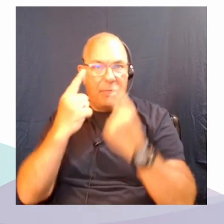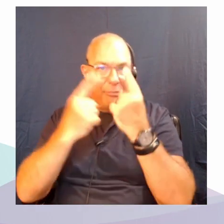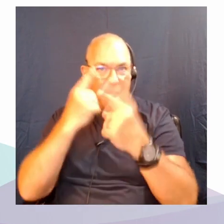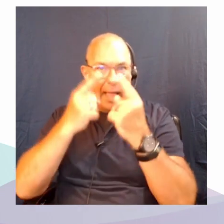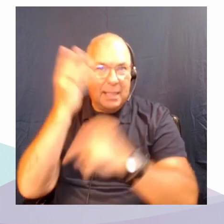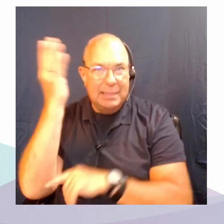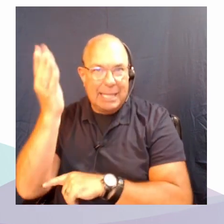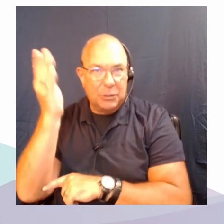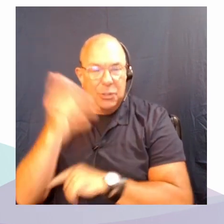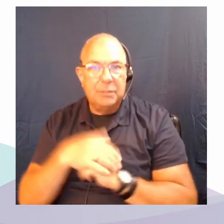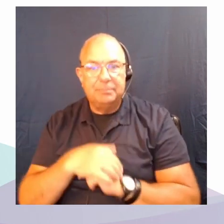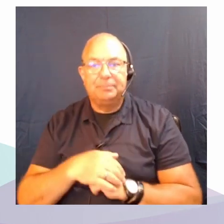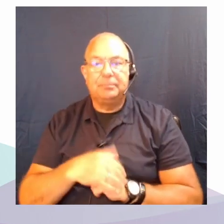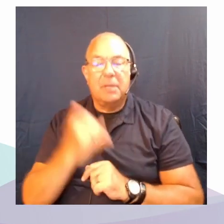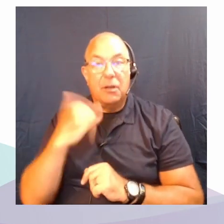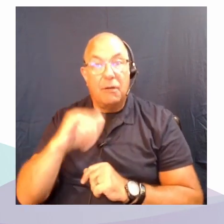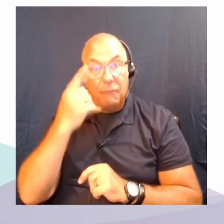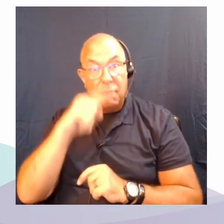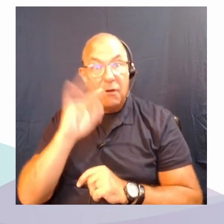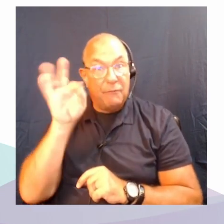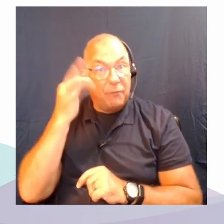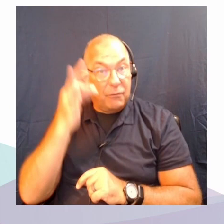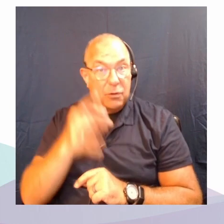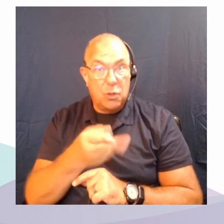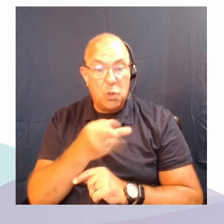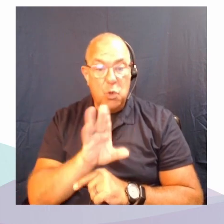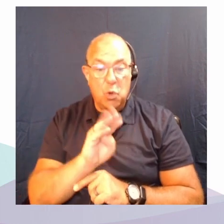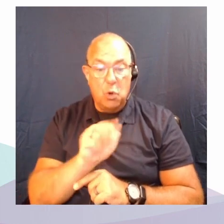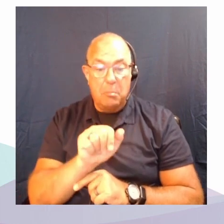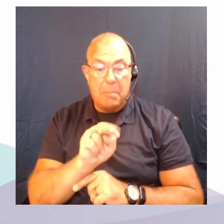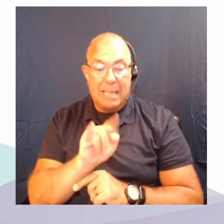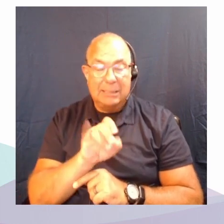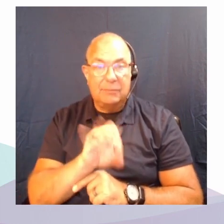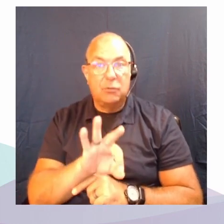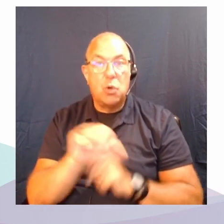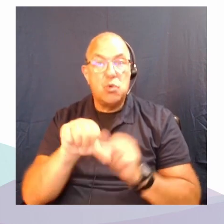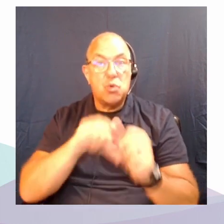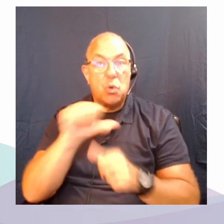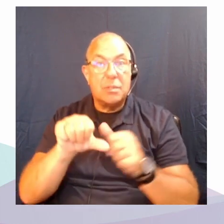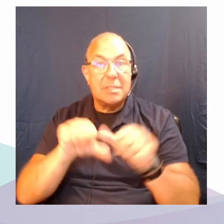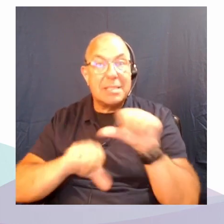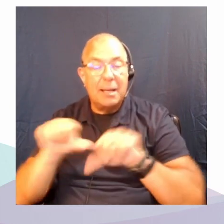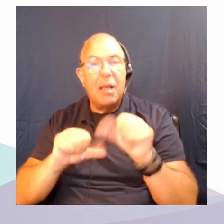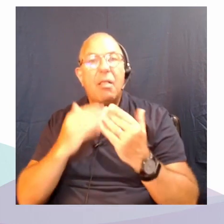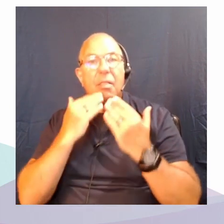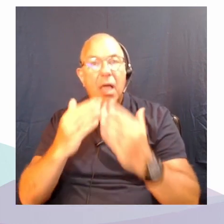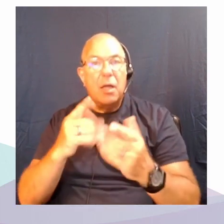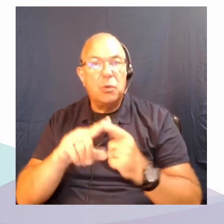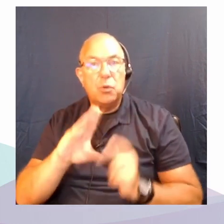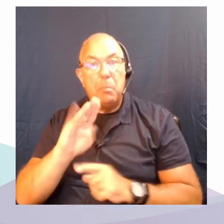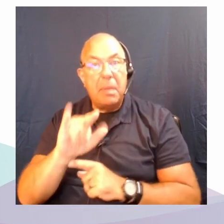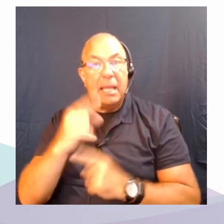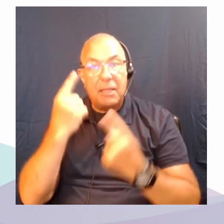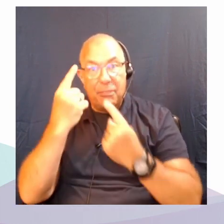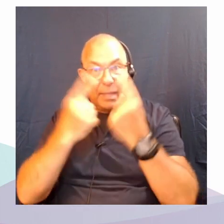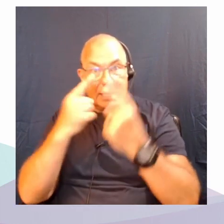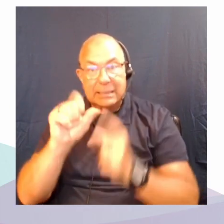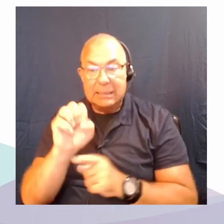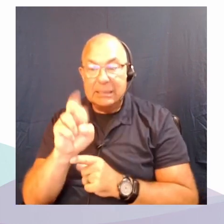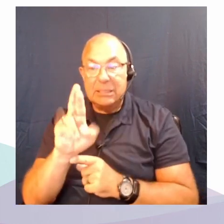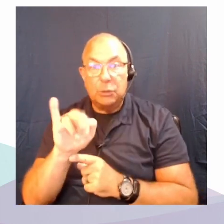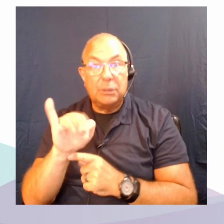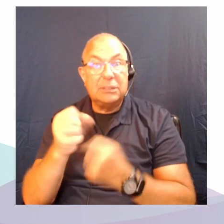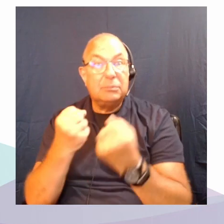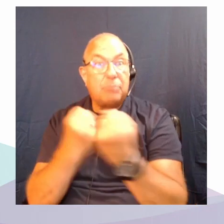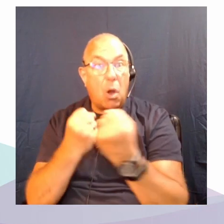the federation for the humanities and social sciences thank you to the big thinking series sponsors the social sciences